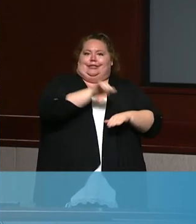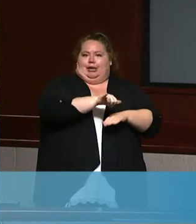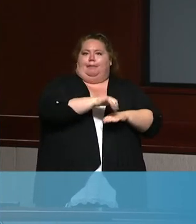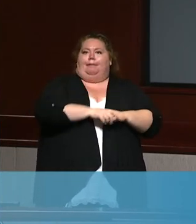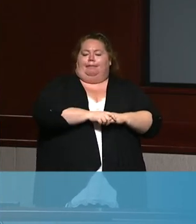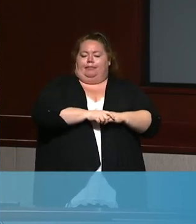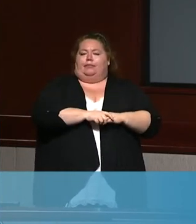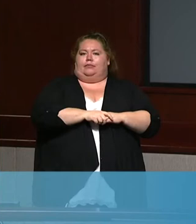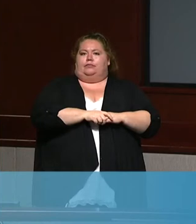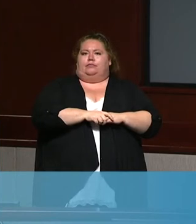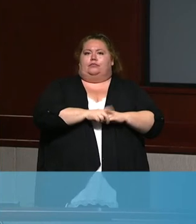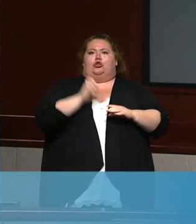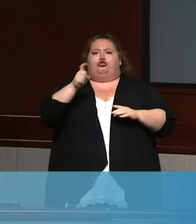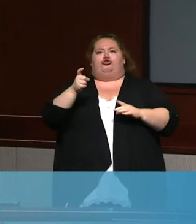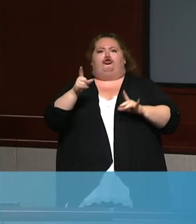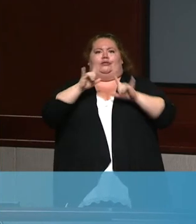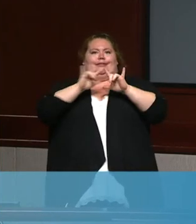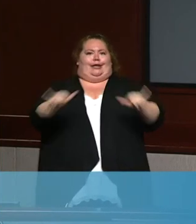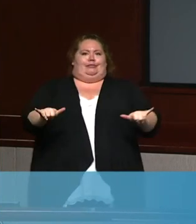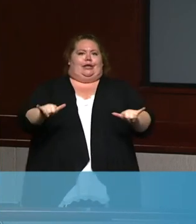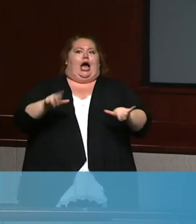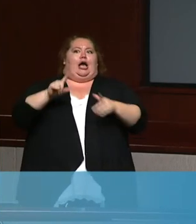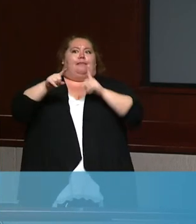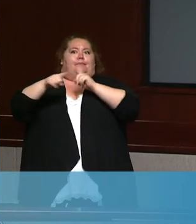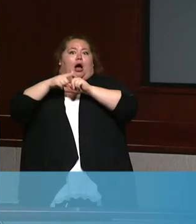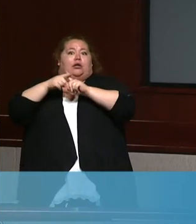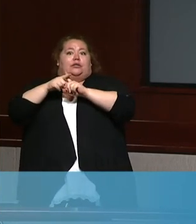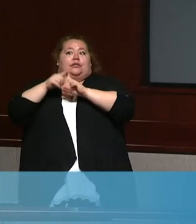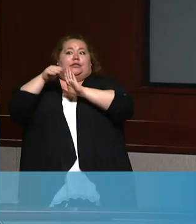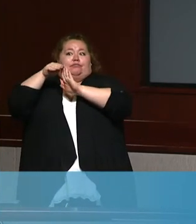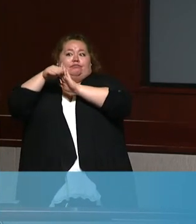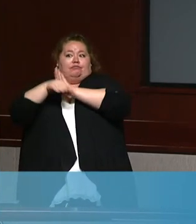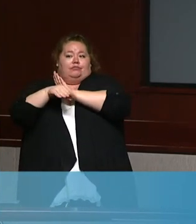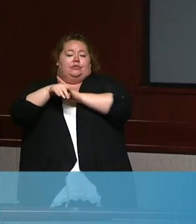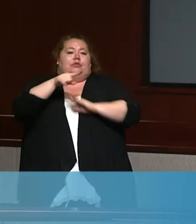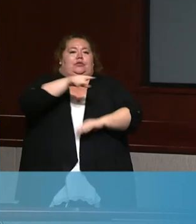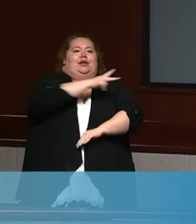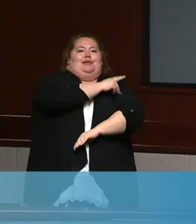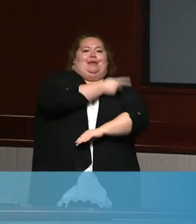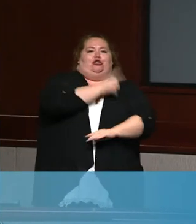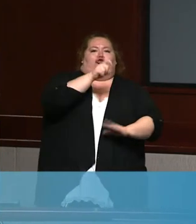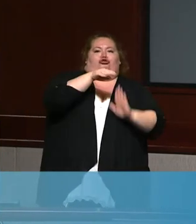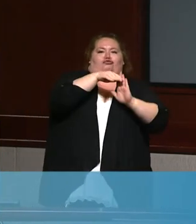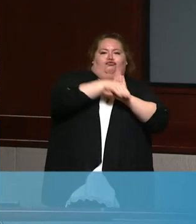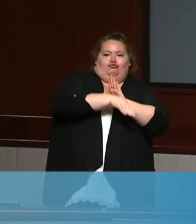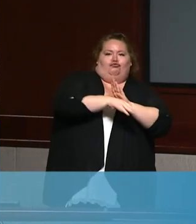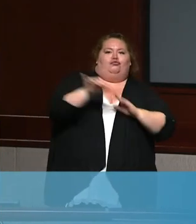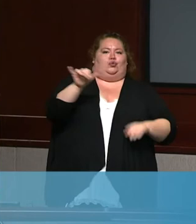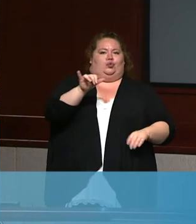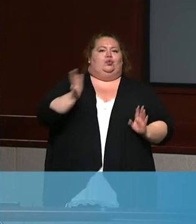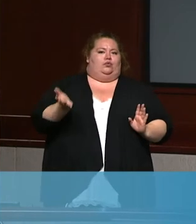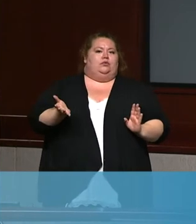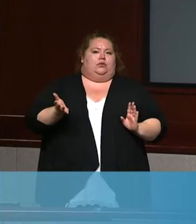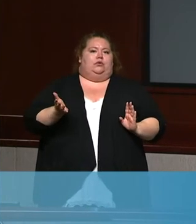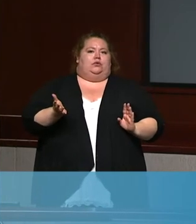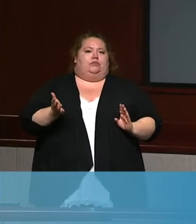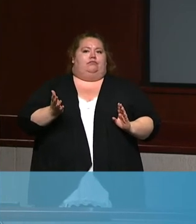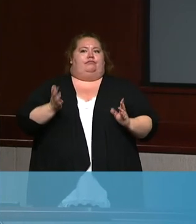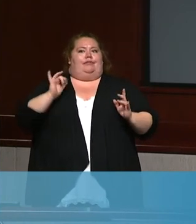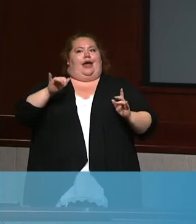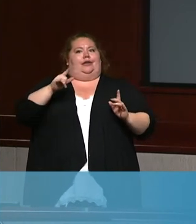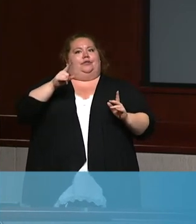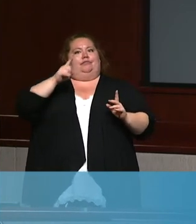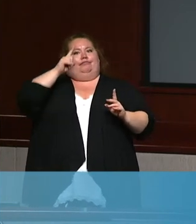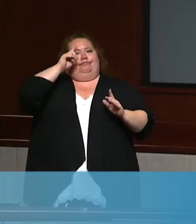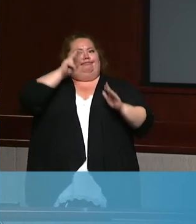things should happen to move in parallel. We know in our healthcare community, um, they are grateful for this, this, um, decrease